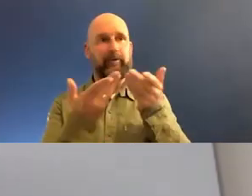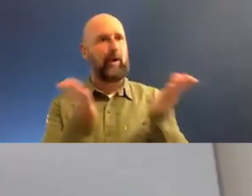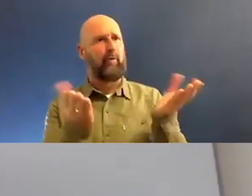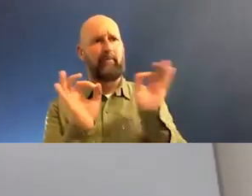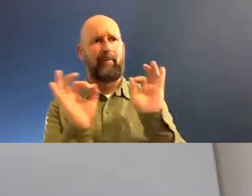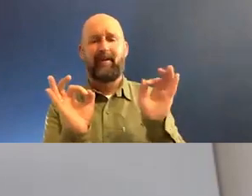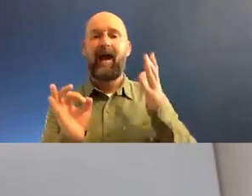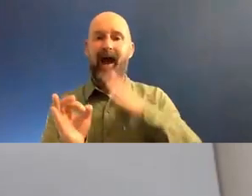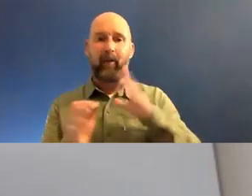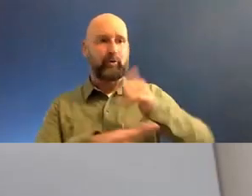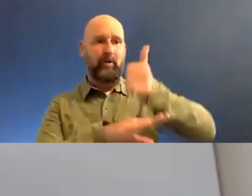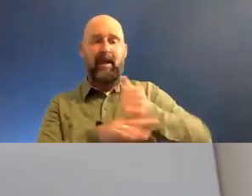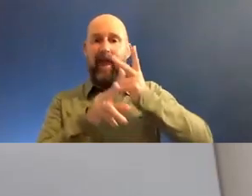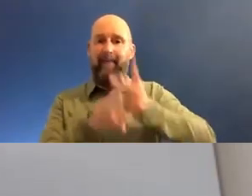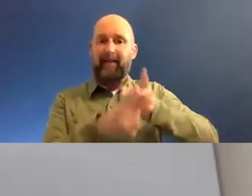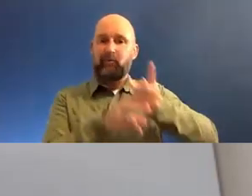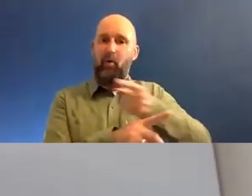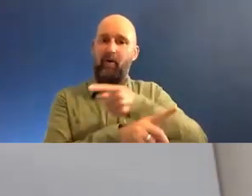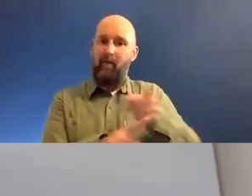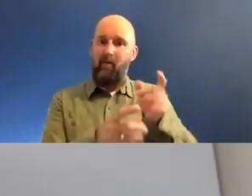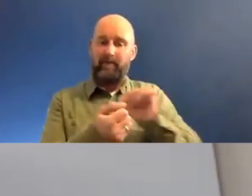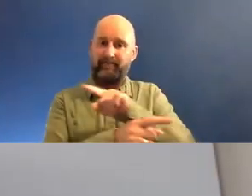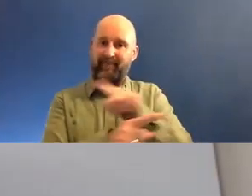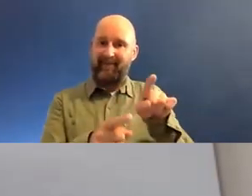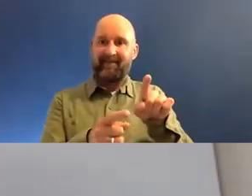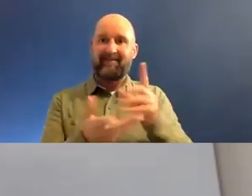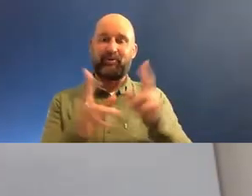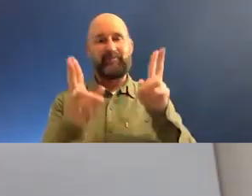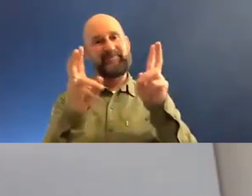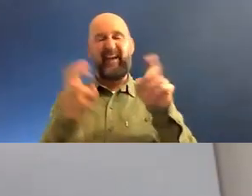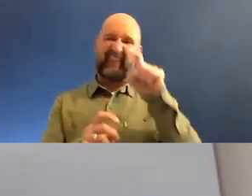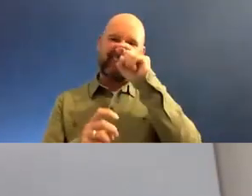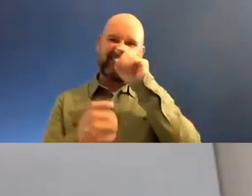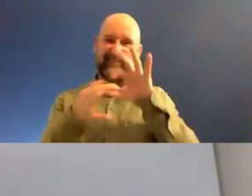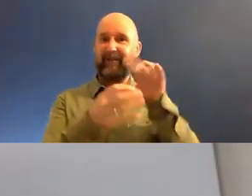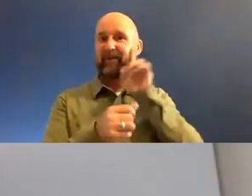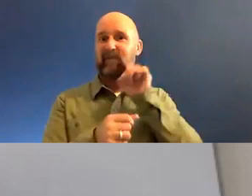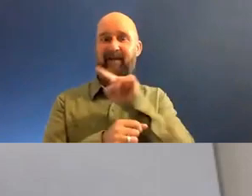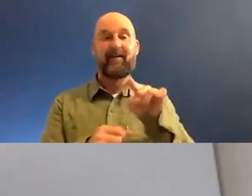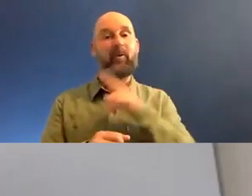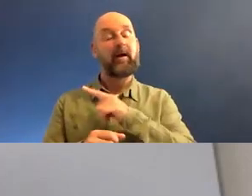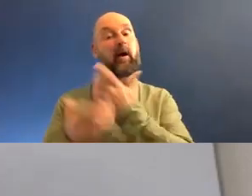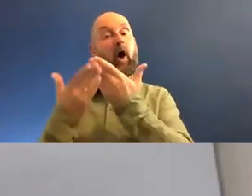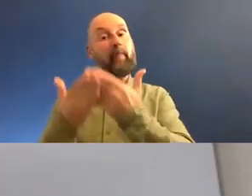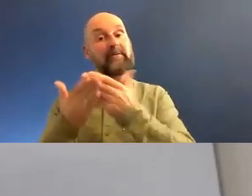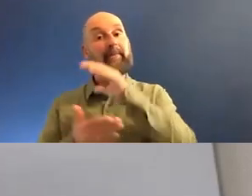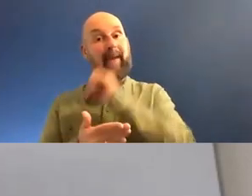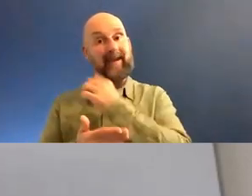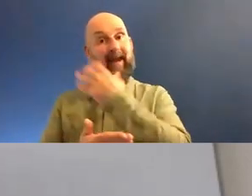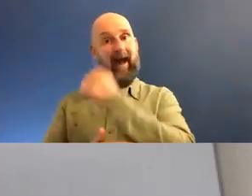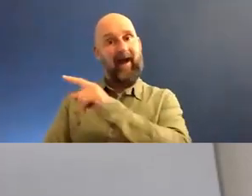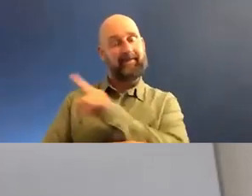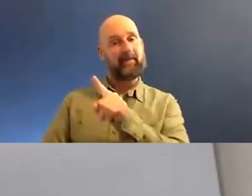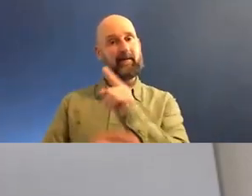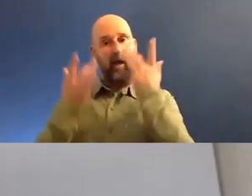some of that mentorship extended to the sisters. I think increasingly I'm seeing, you know, Muslim men kind of really doing their thing in the